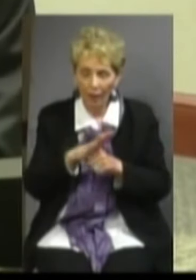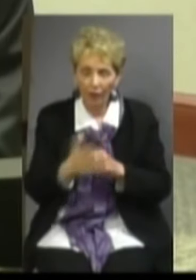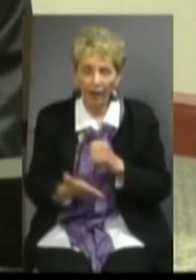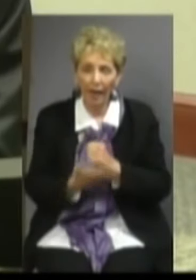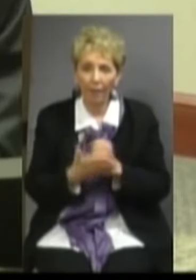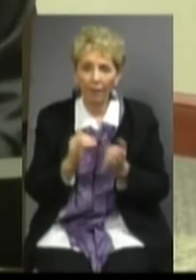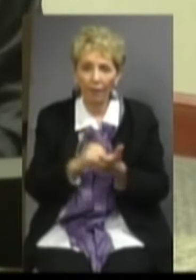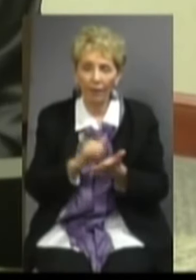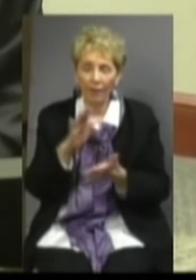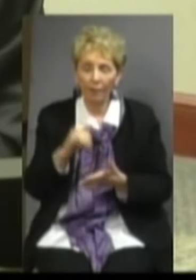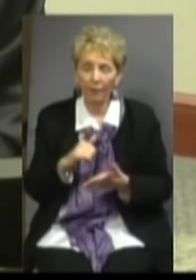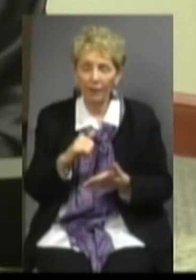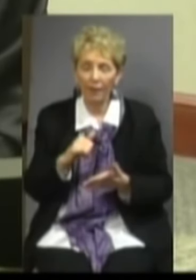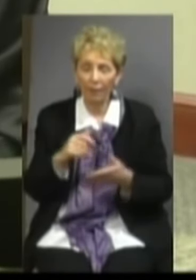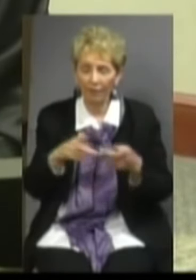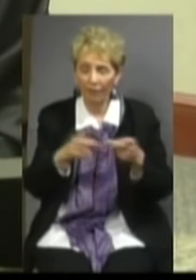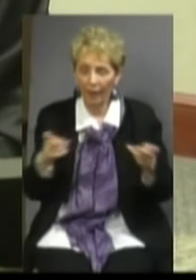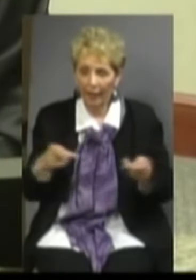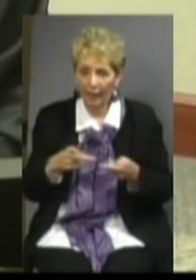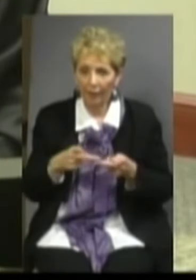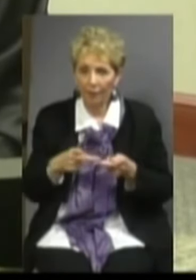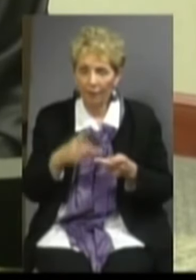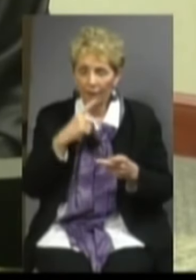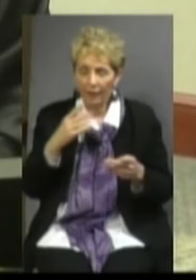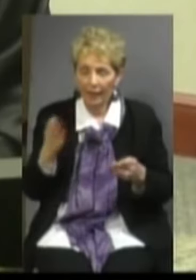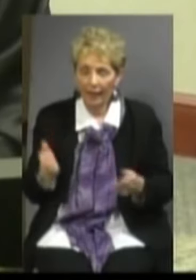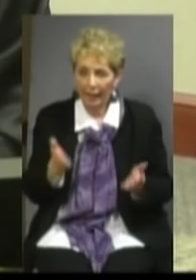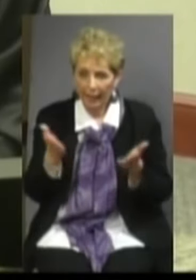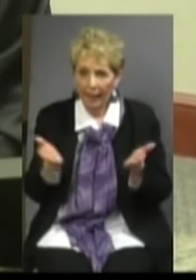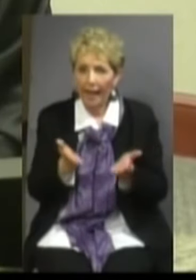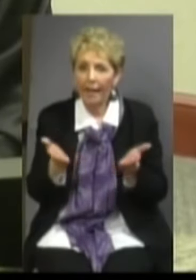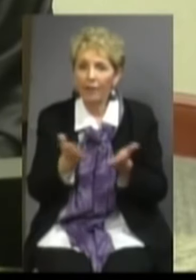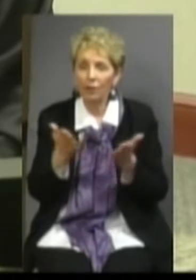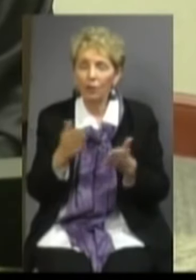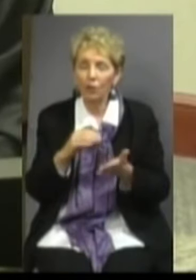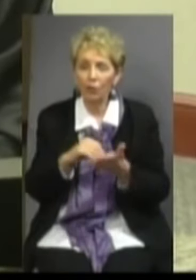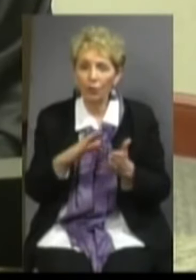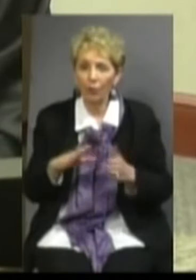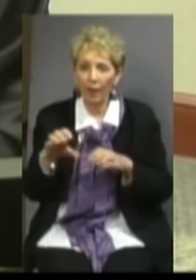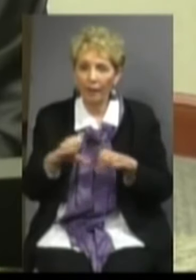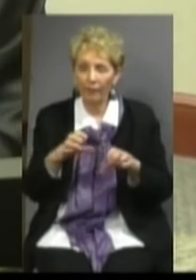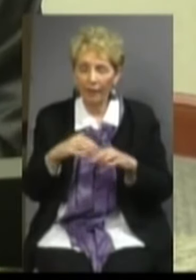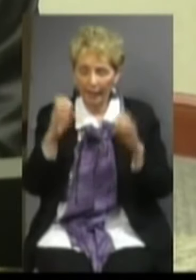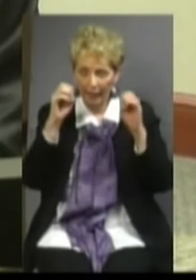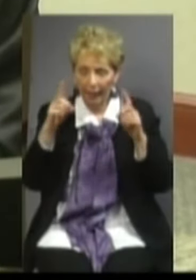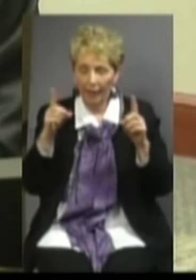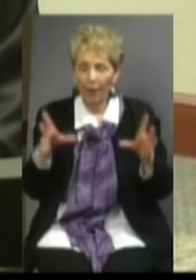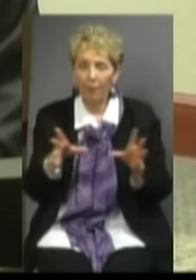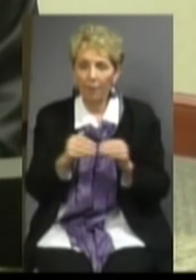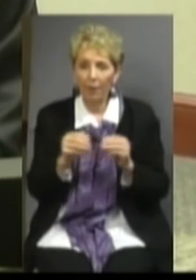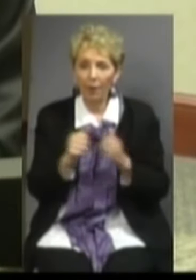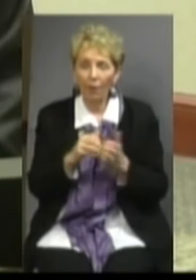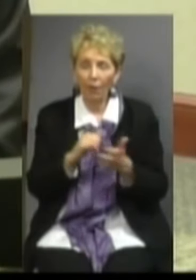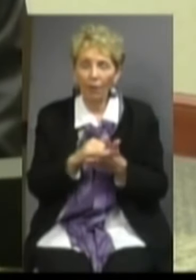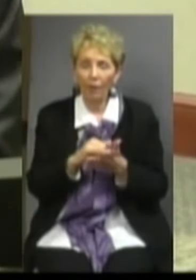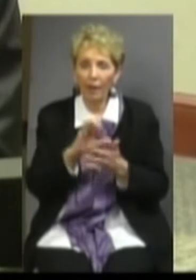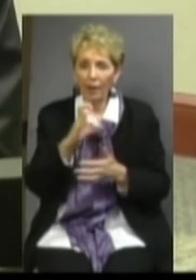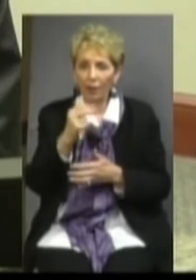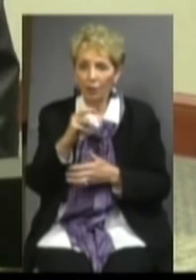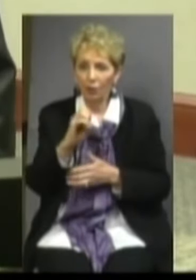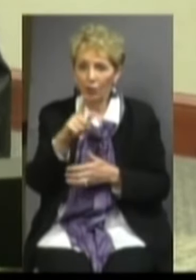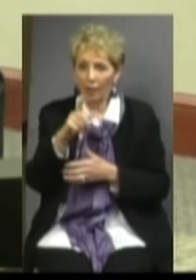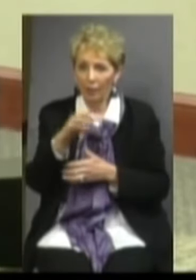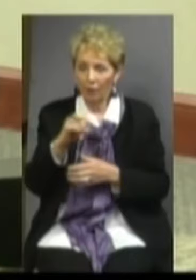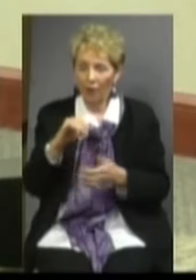effort by providing facilities to enhance student activities and education. We have met with the chancellor of that